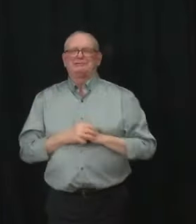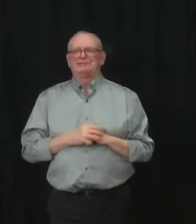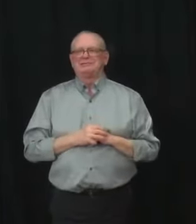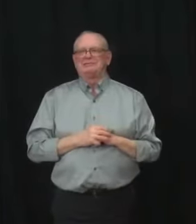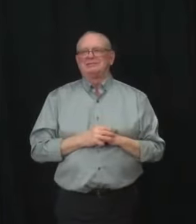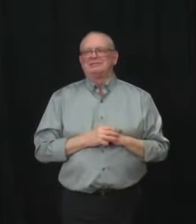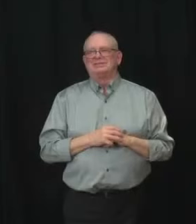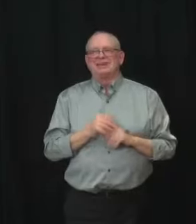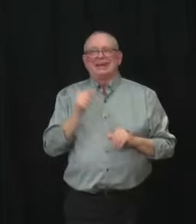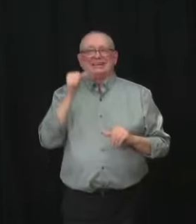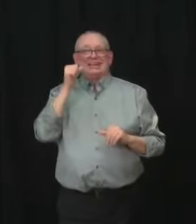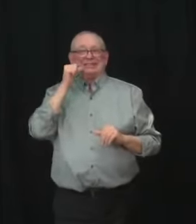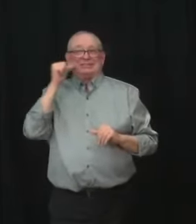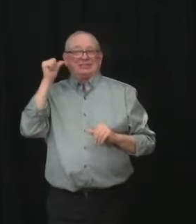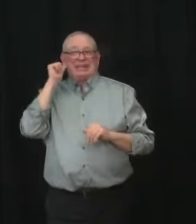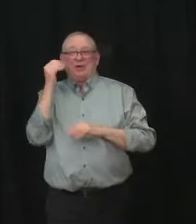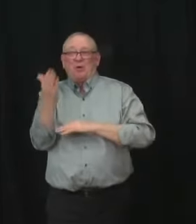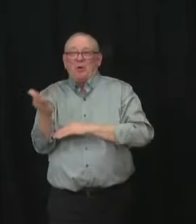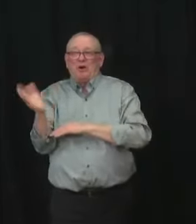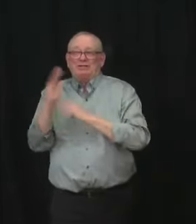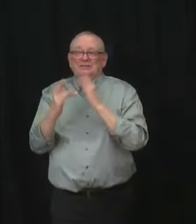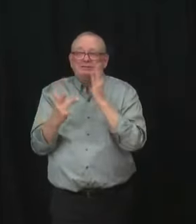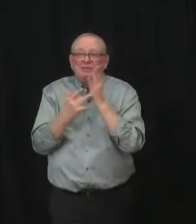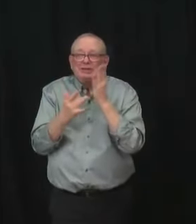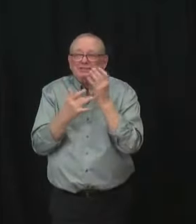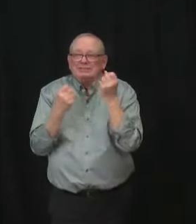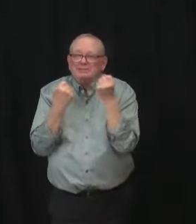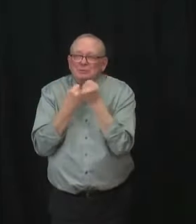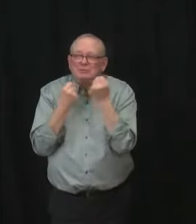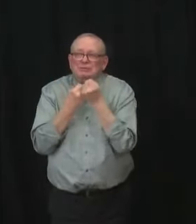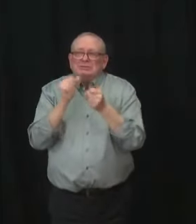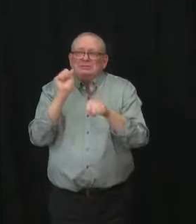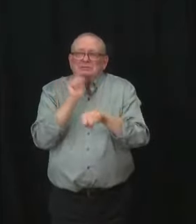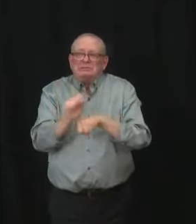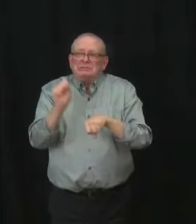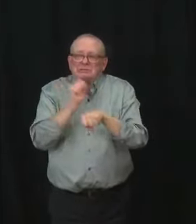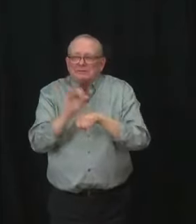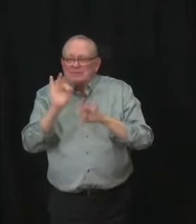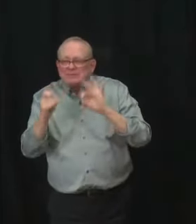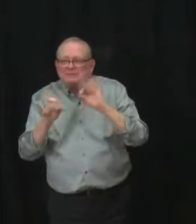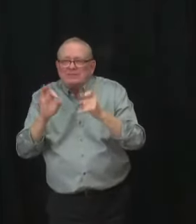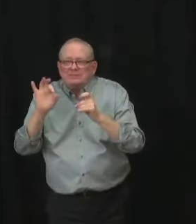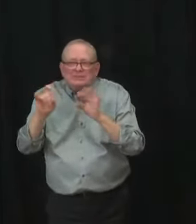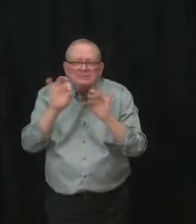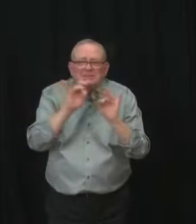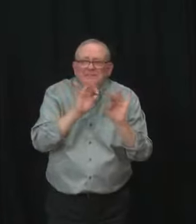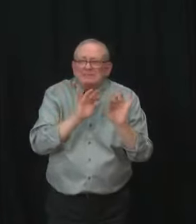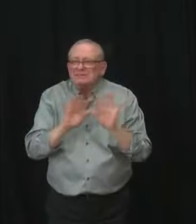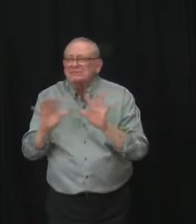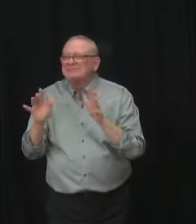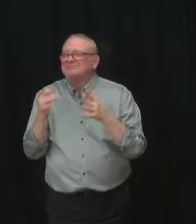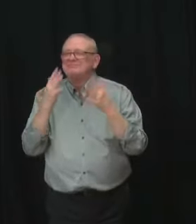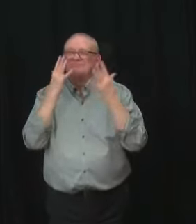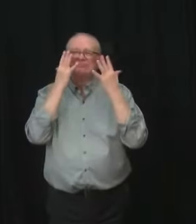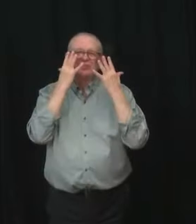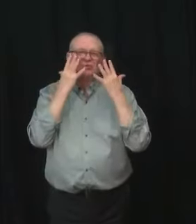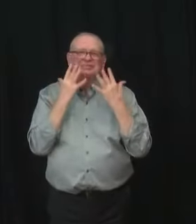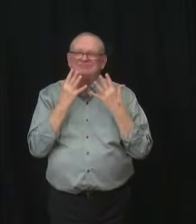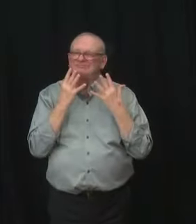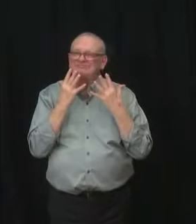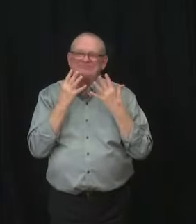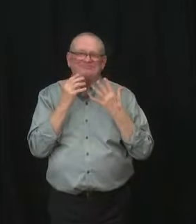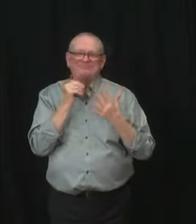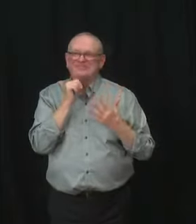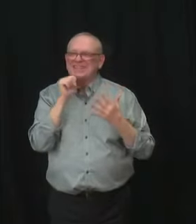day yesterday to address the technical problems that cropped up but unfortunately weren't able to get all systems back up and running until today.